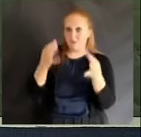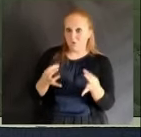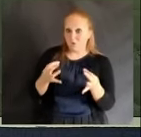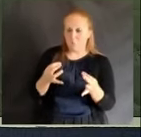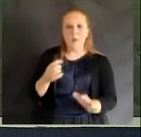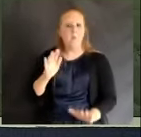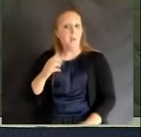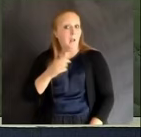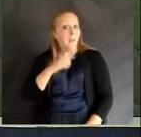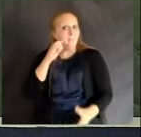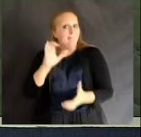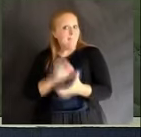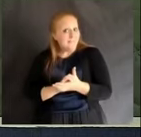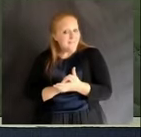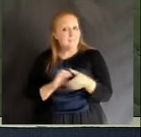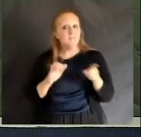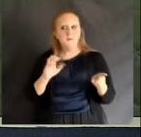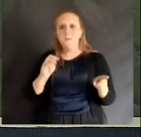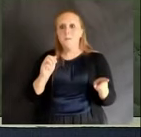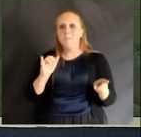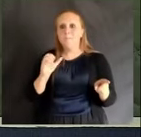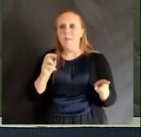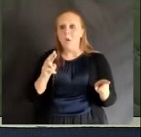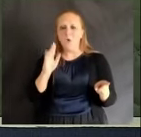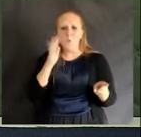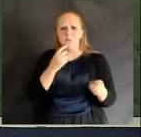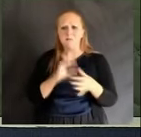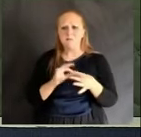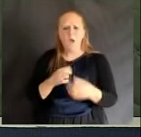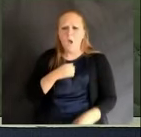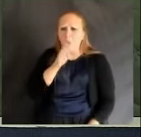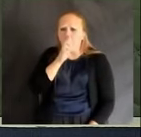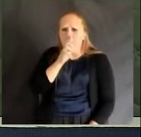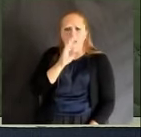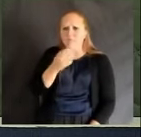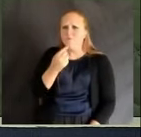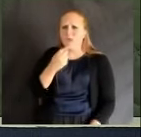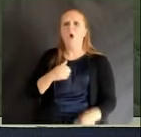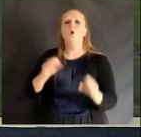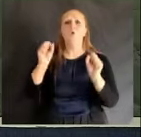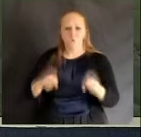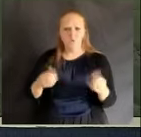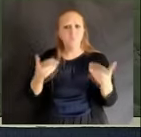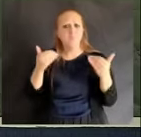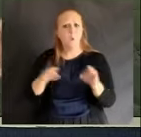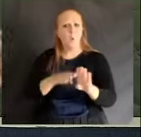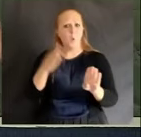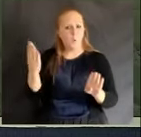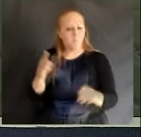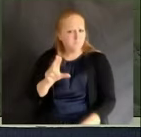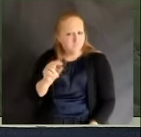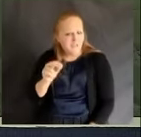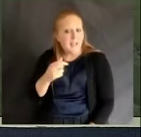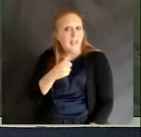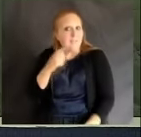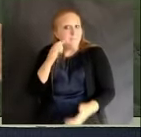I can decide to open the schools. I think the mayor would say, I said I'm putting in the plan